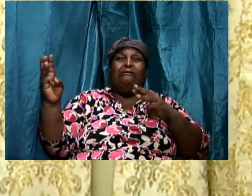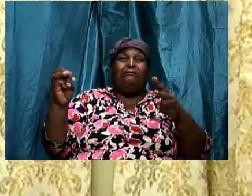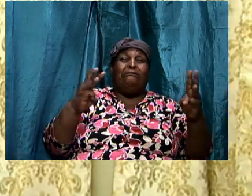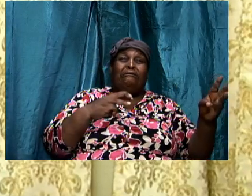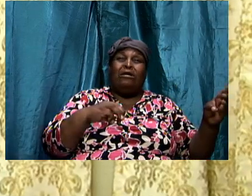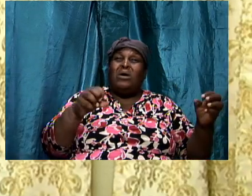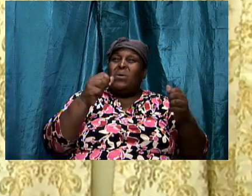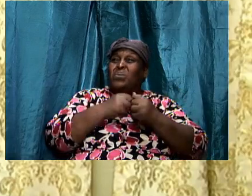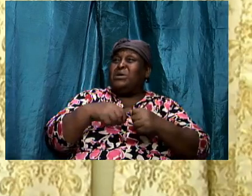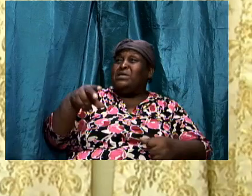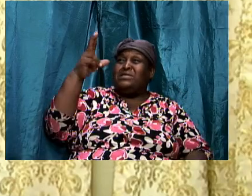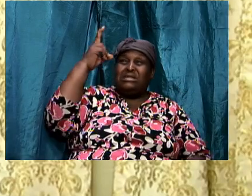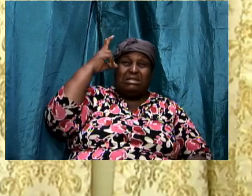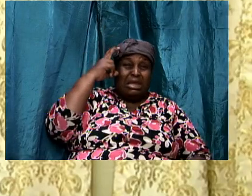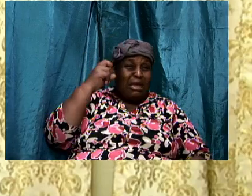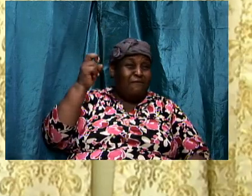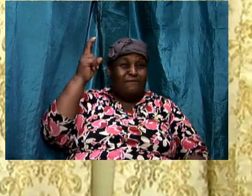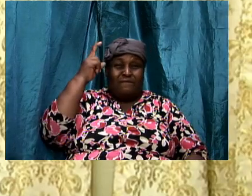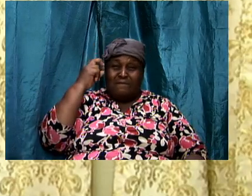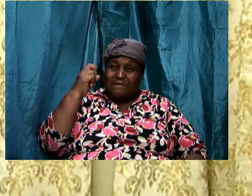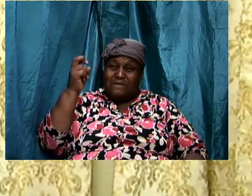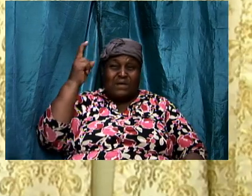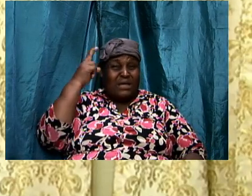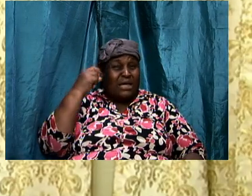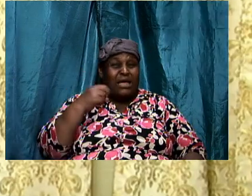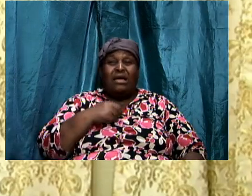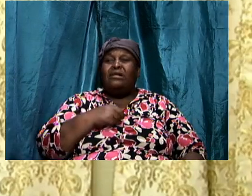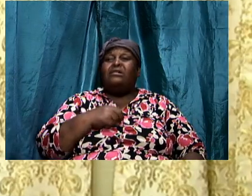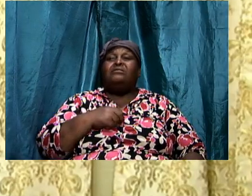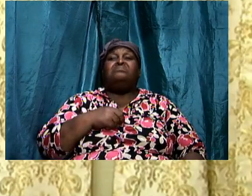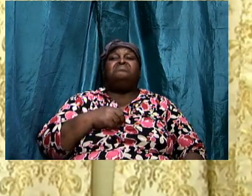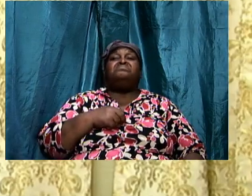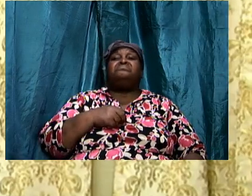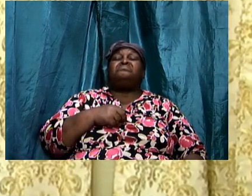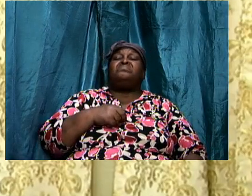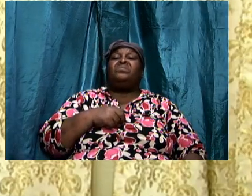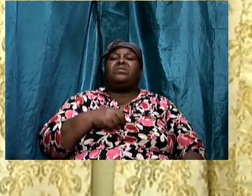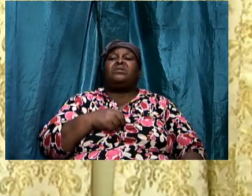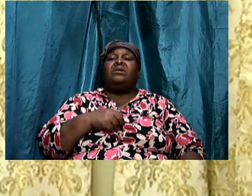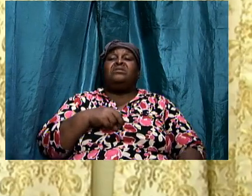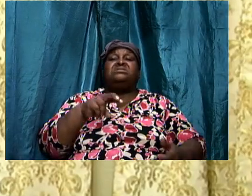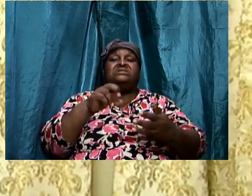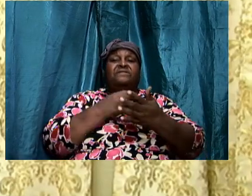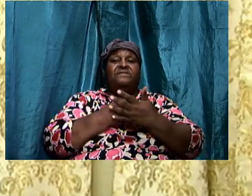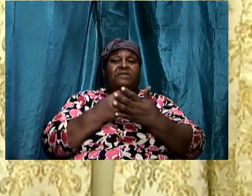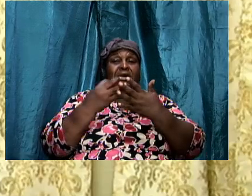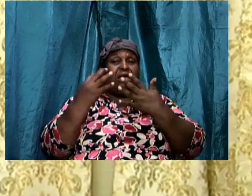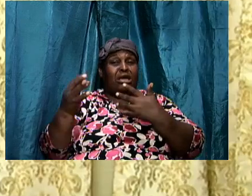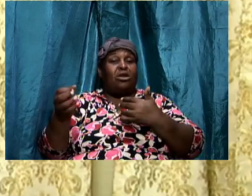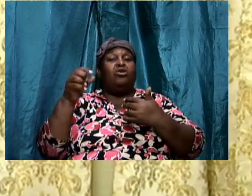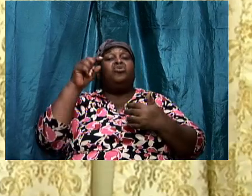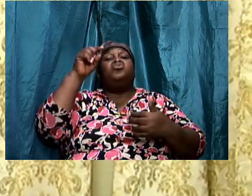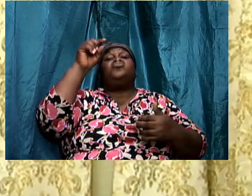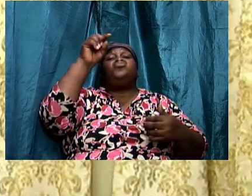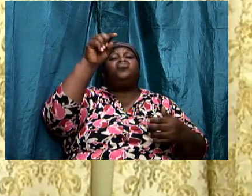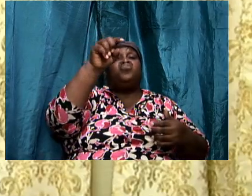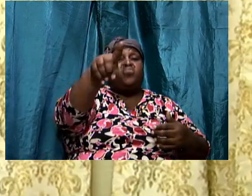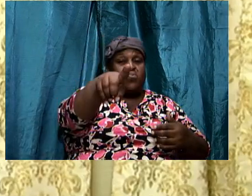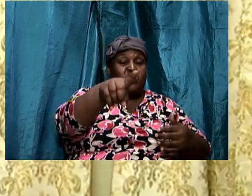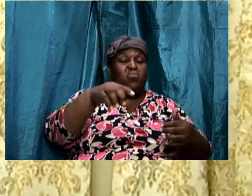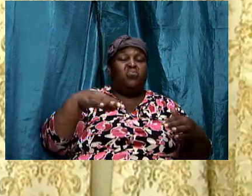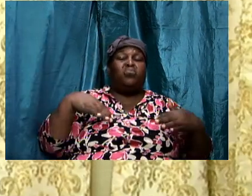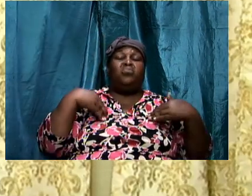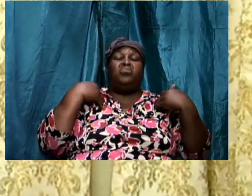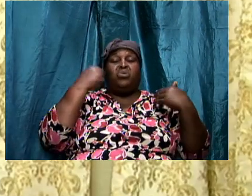because doors are now open and you young man you young woman you saint of god